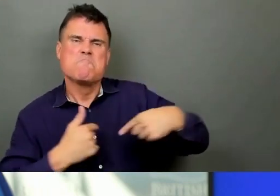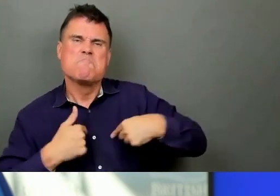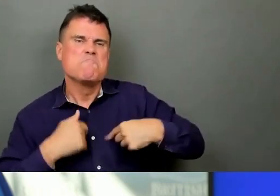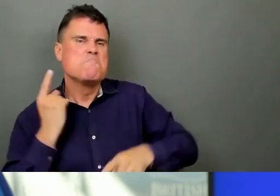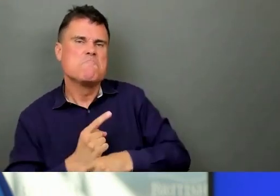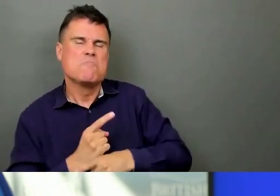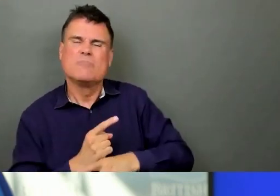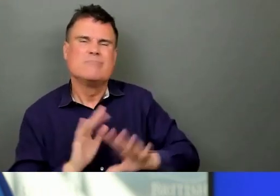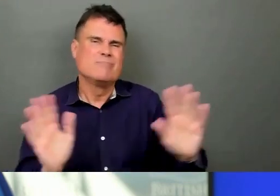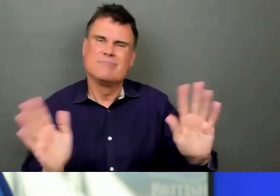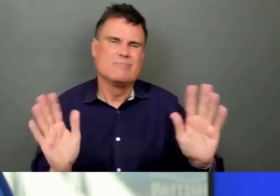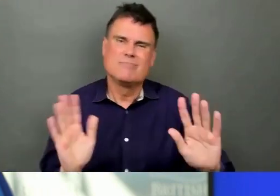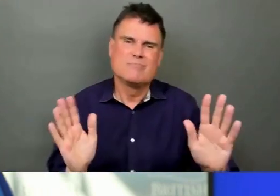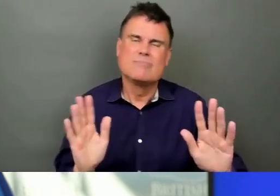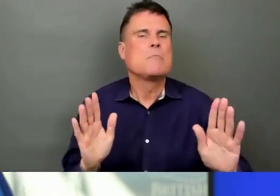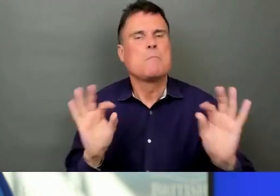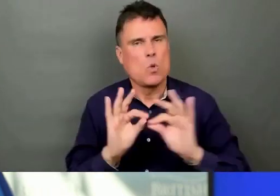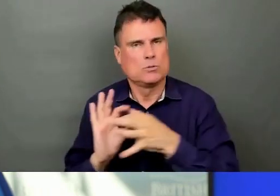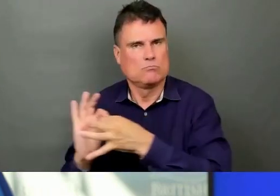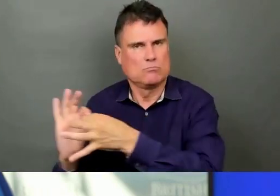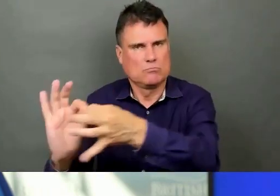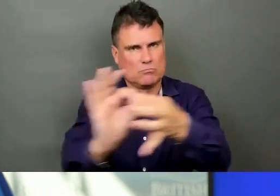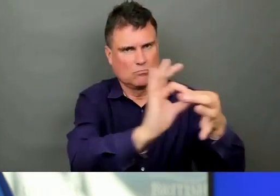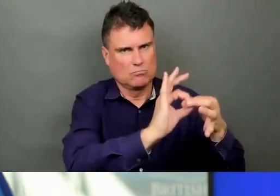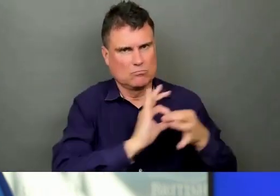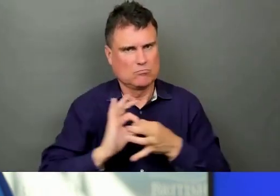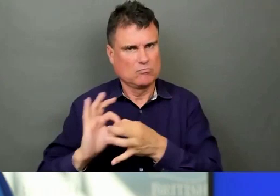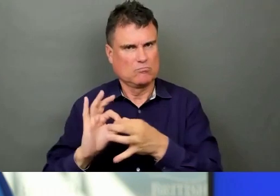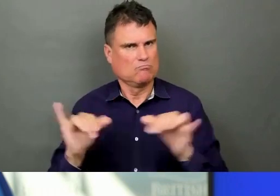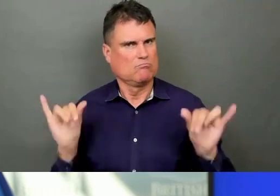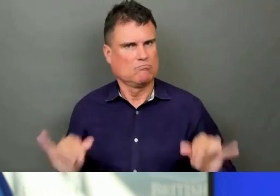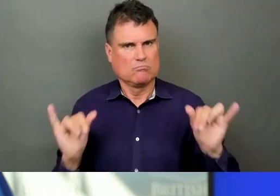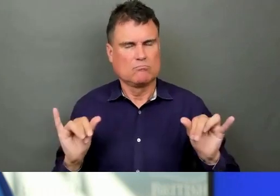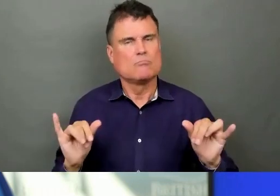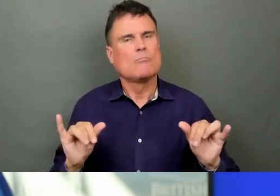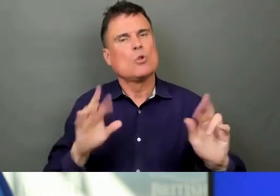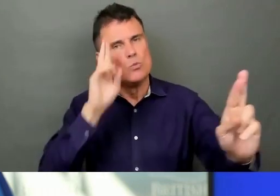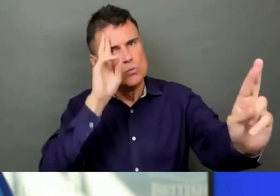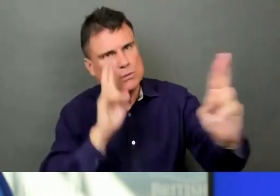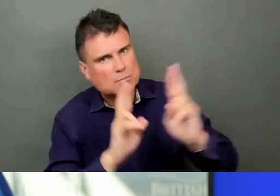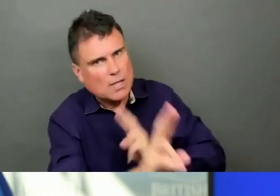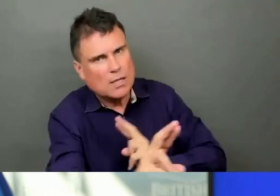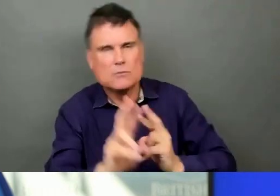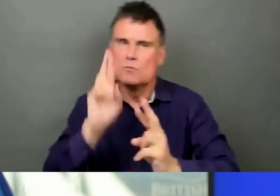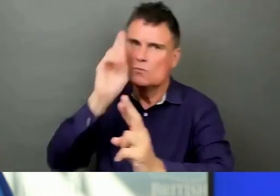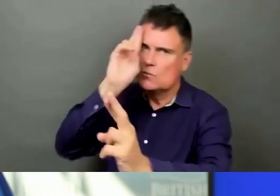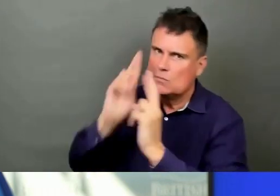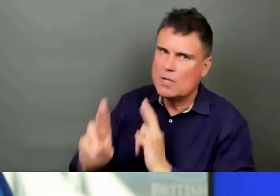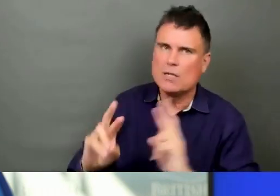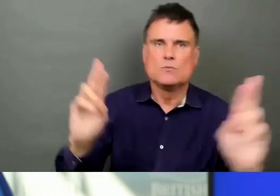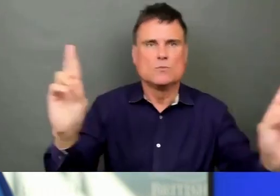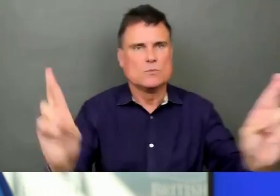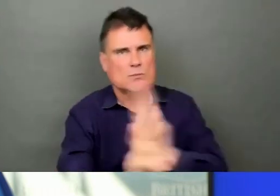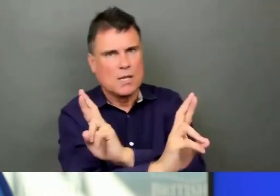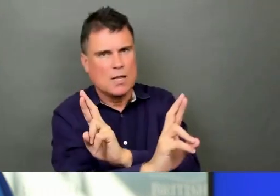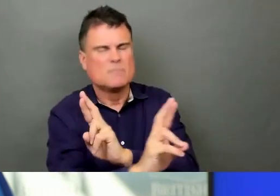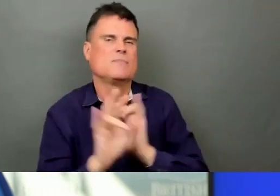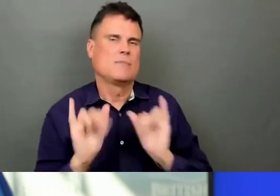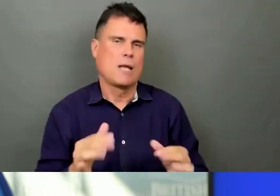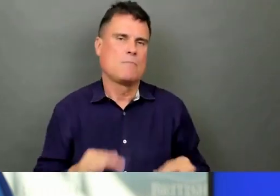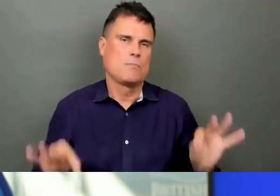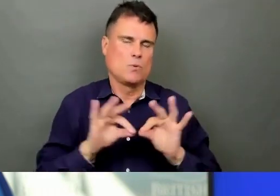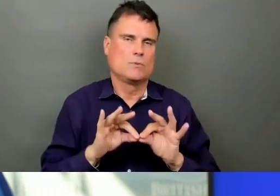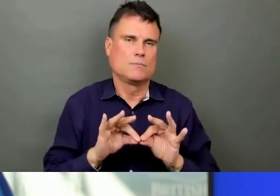The people need to be respectful of other people. Recall, remember that there is, it is recommended